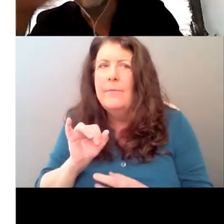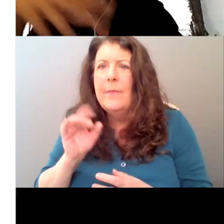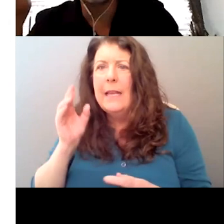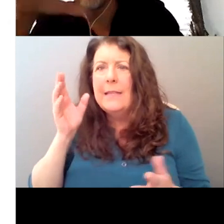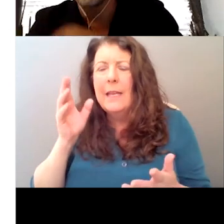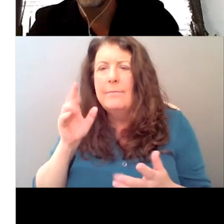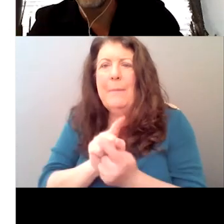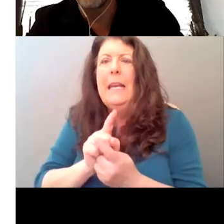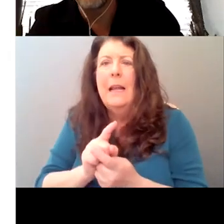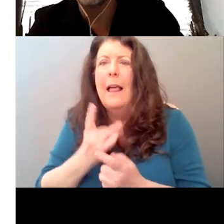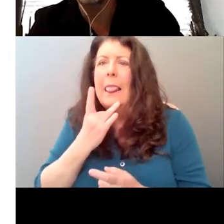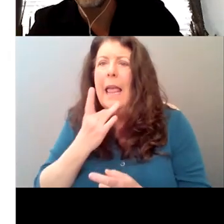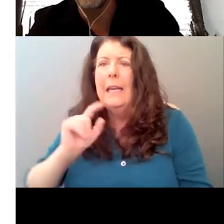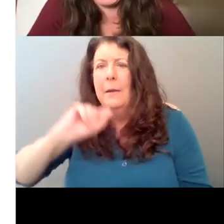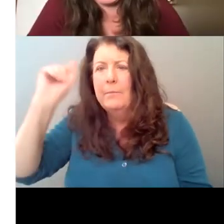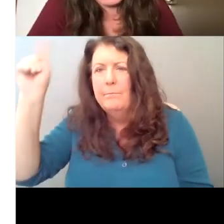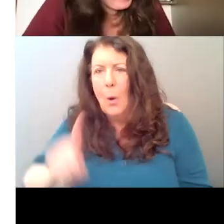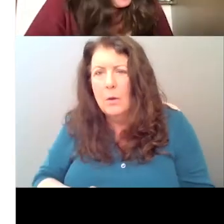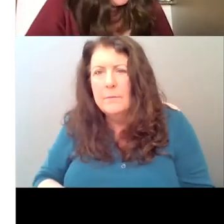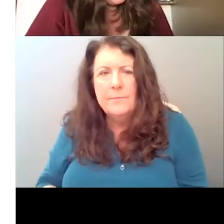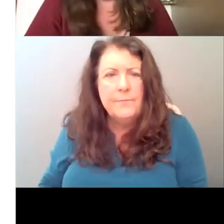Yeah. I looked at both definitions. was like, Oh yeah.